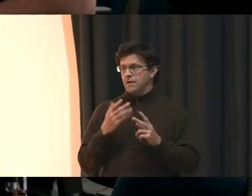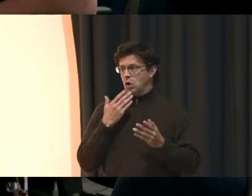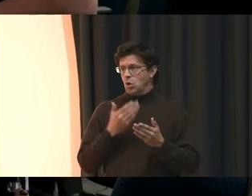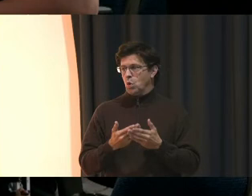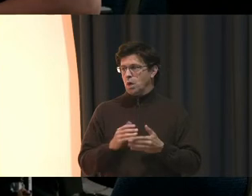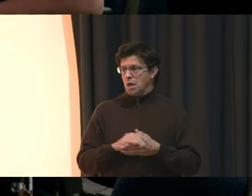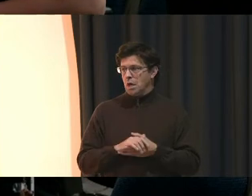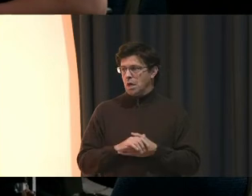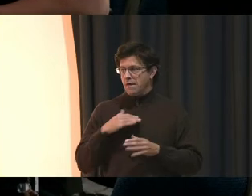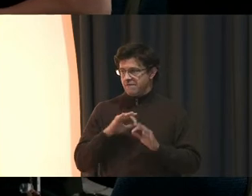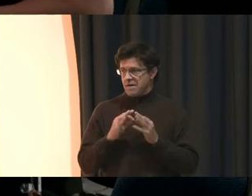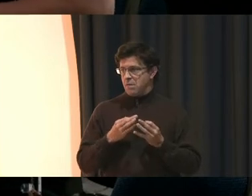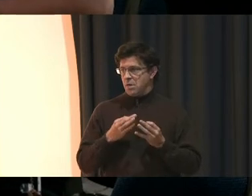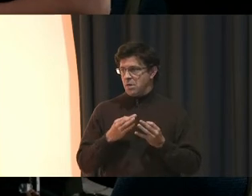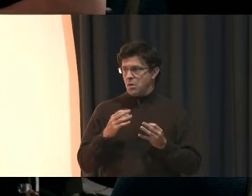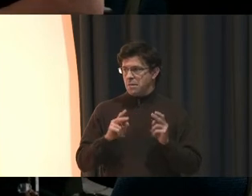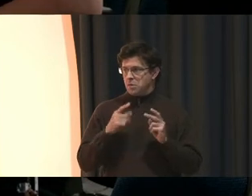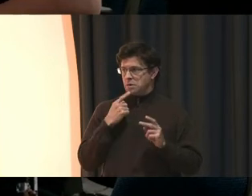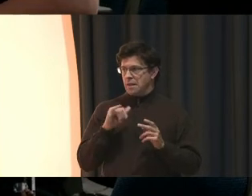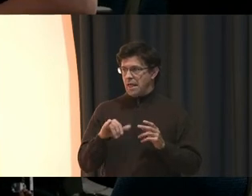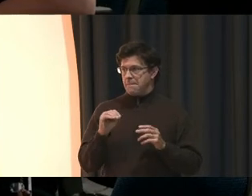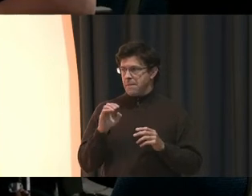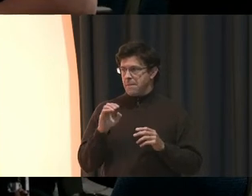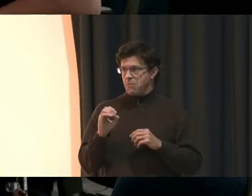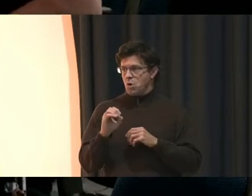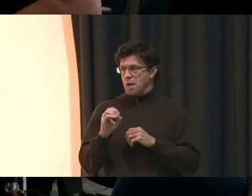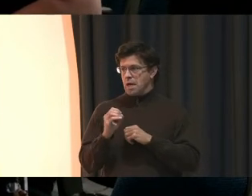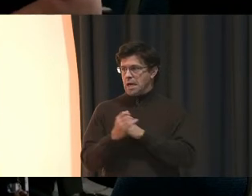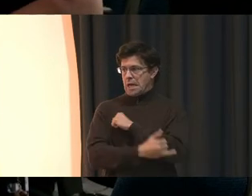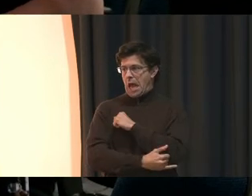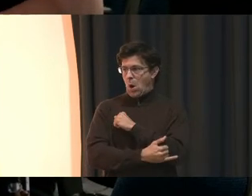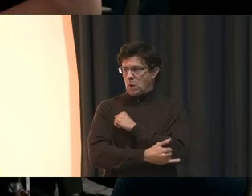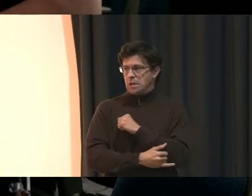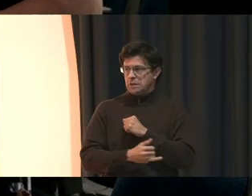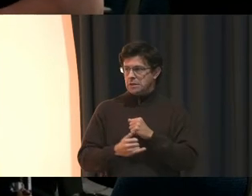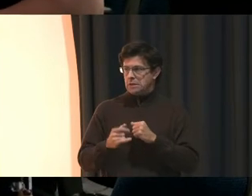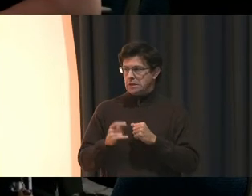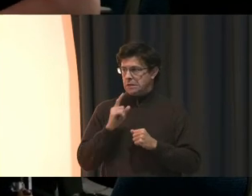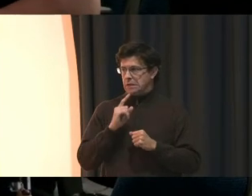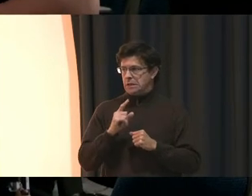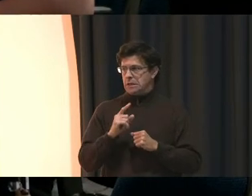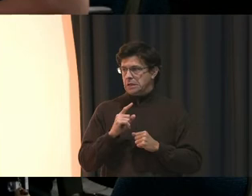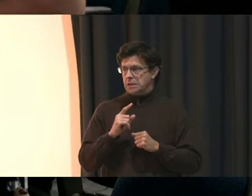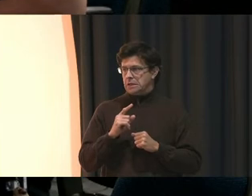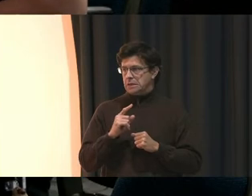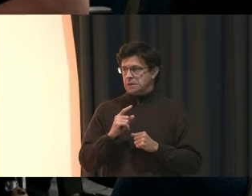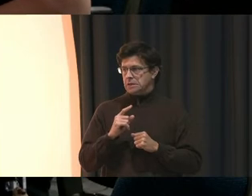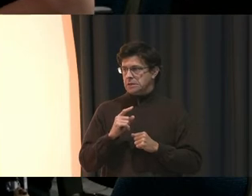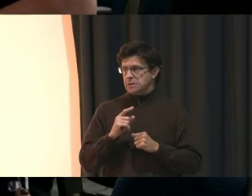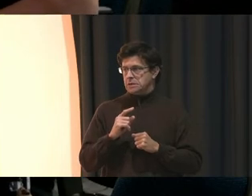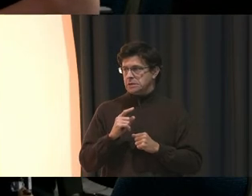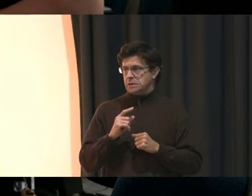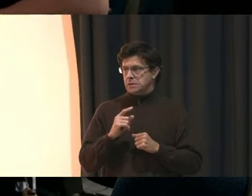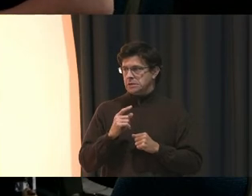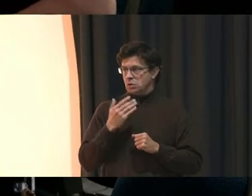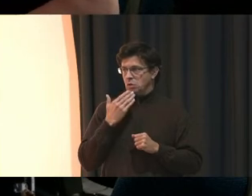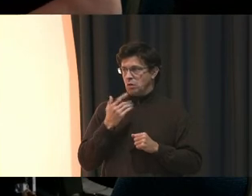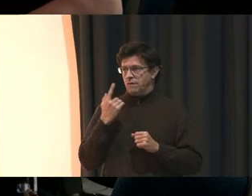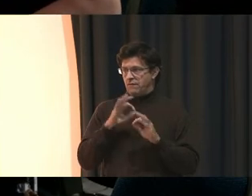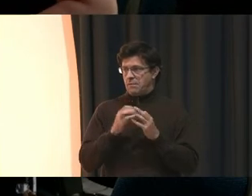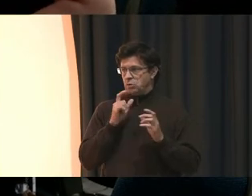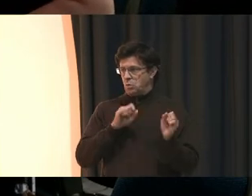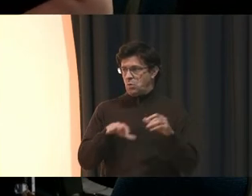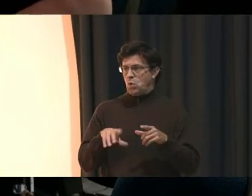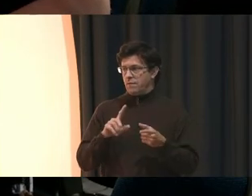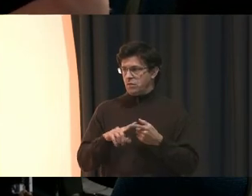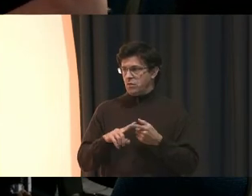members who have said or people who have said that Montgomery County is better. I have family who have moved to Montgomery County because they